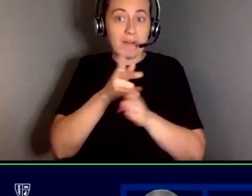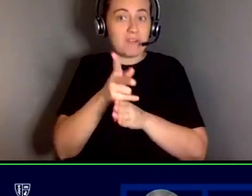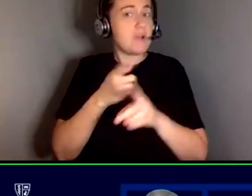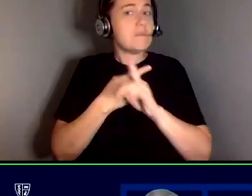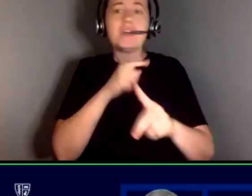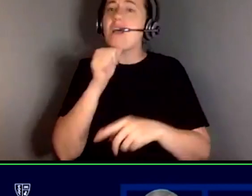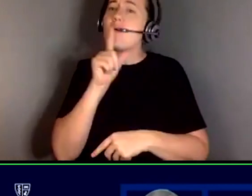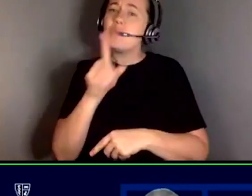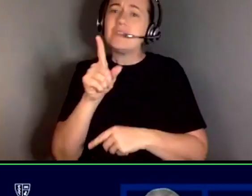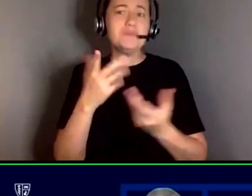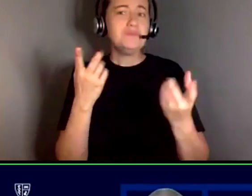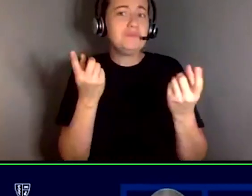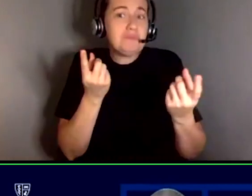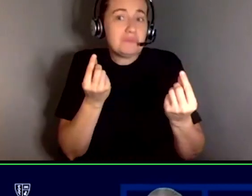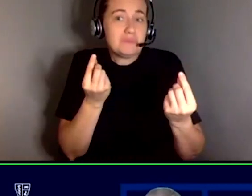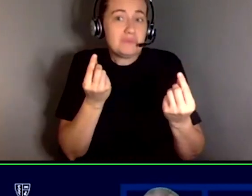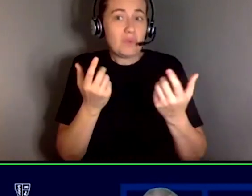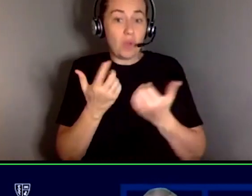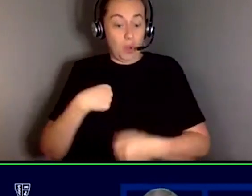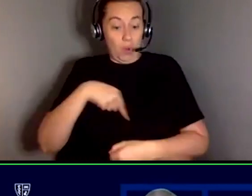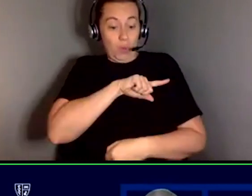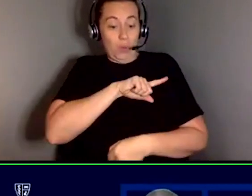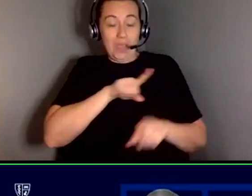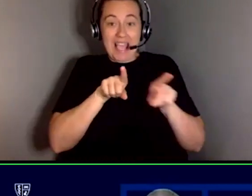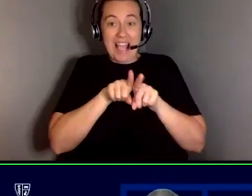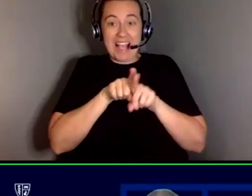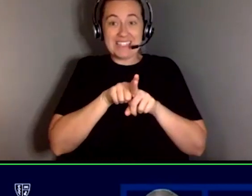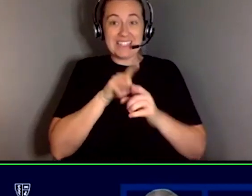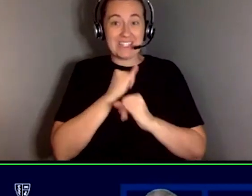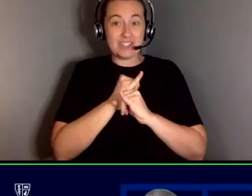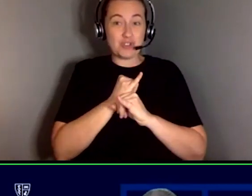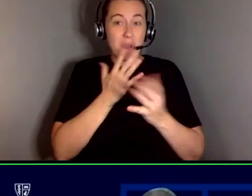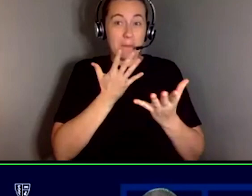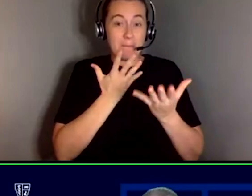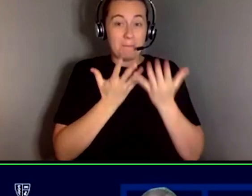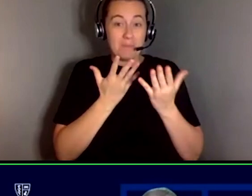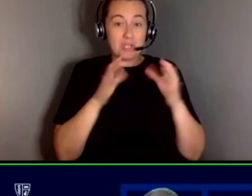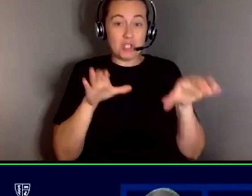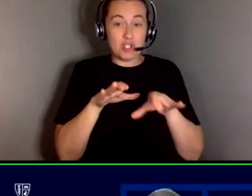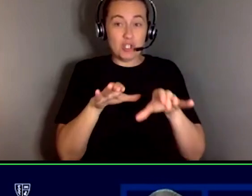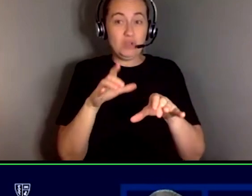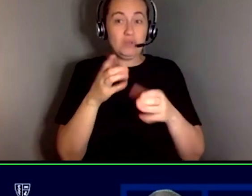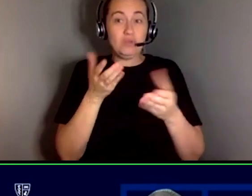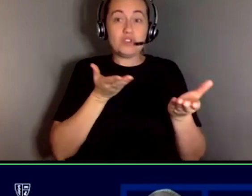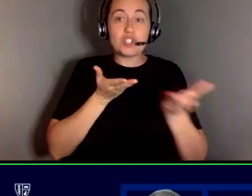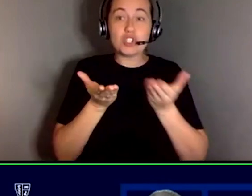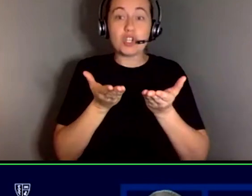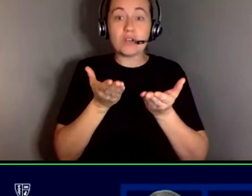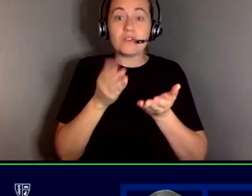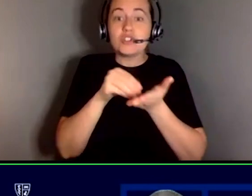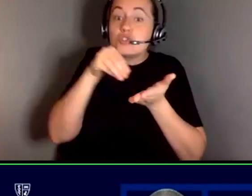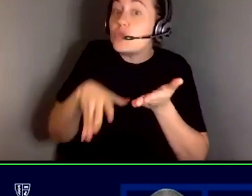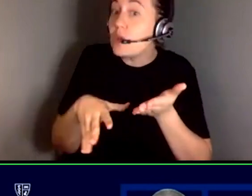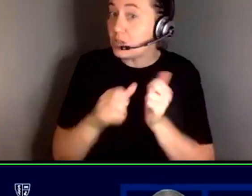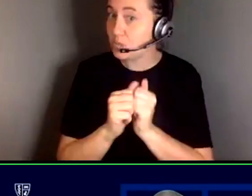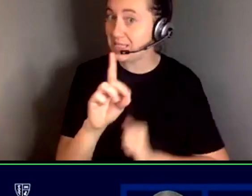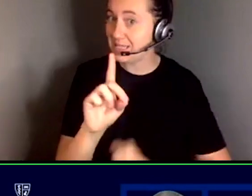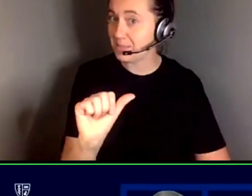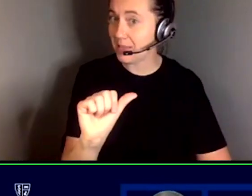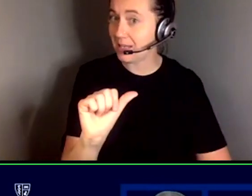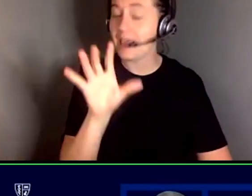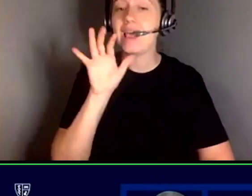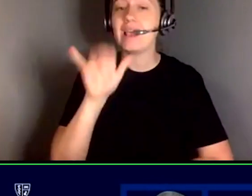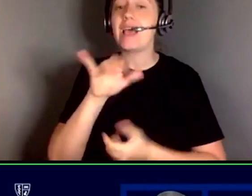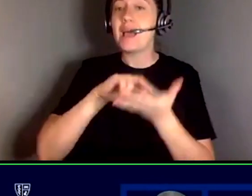talked about what we as an institution may need to do to serve students who have disabilities um and that includes